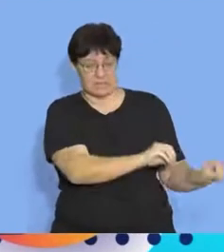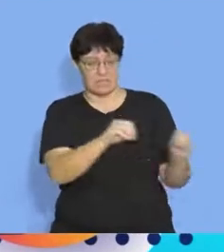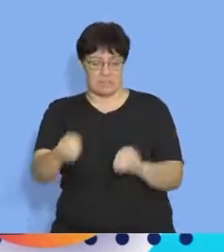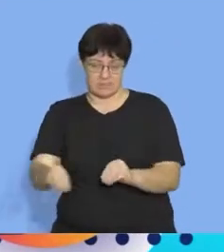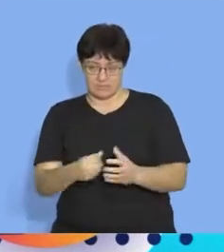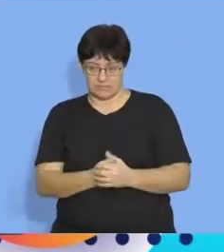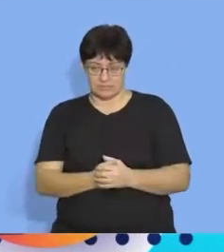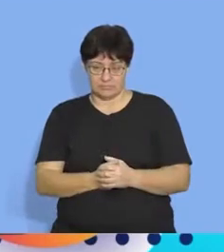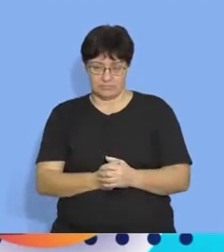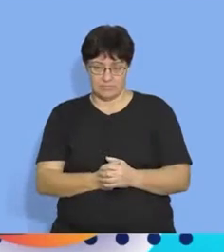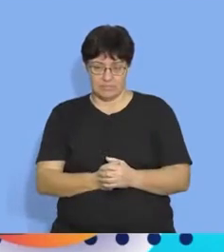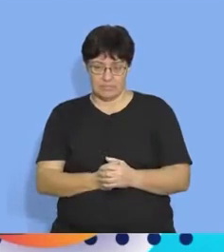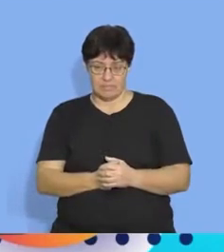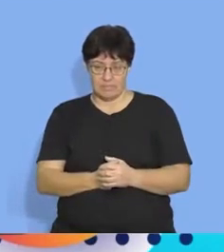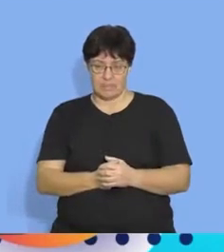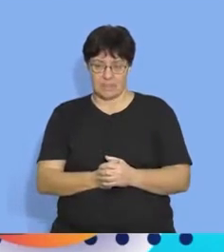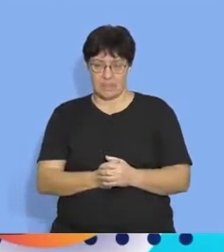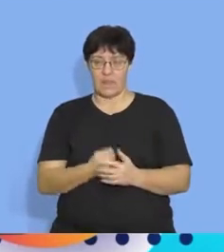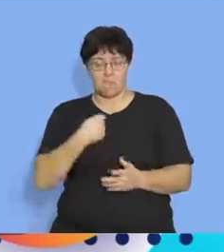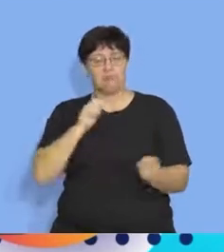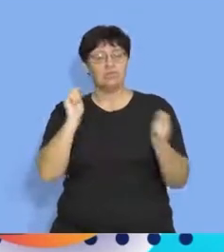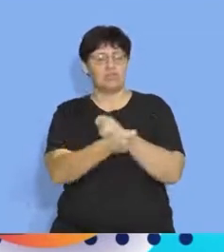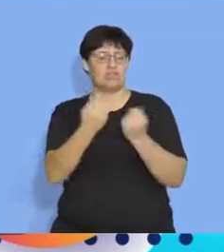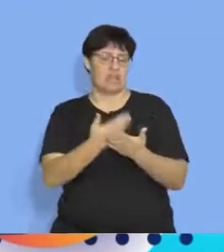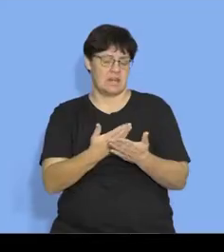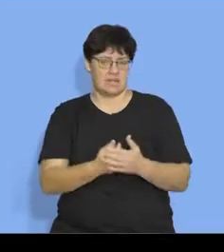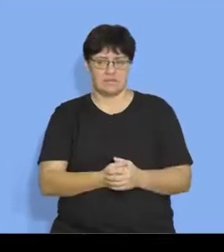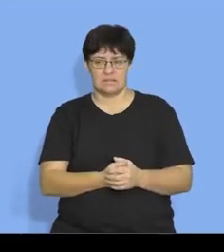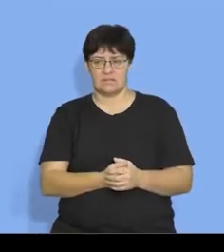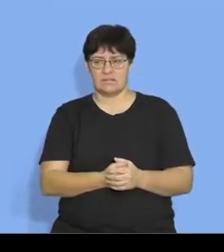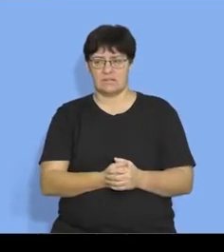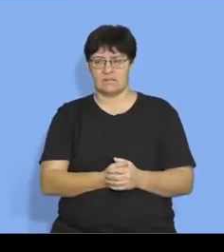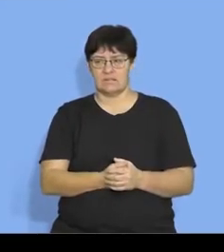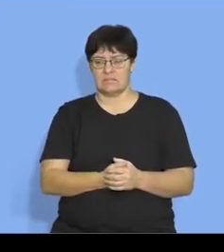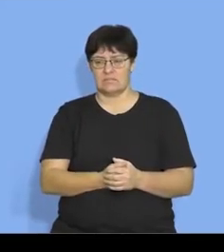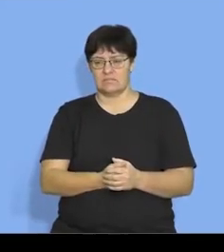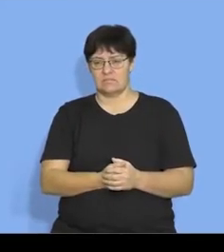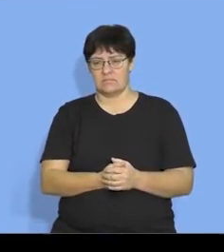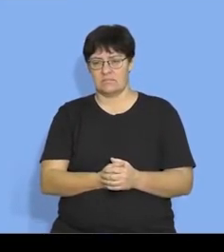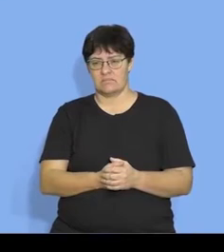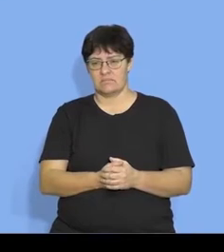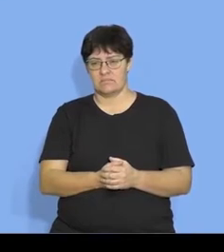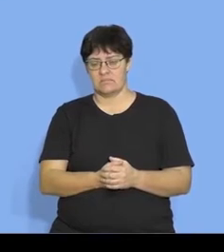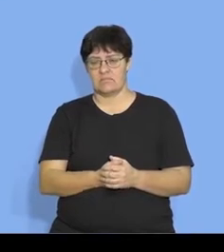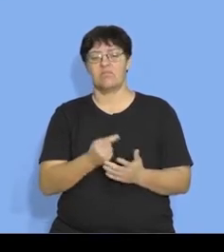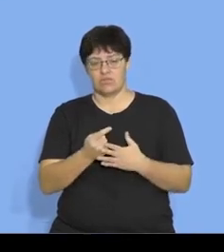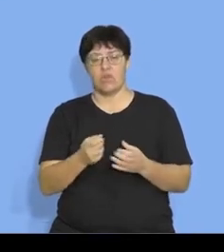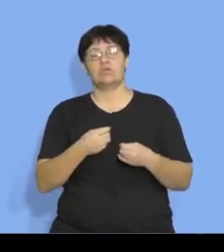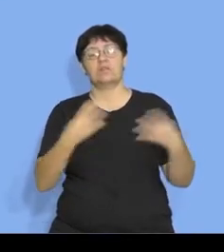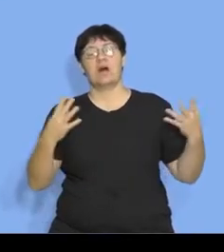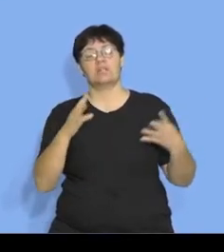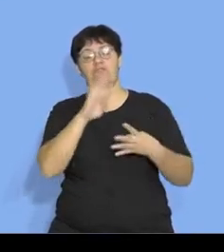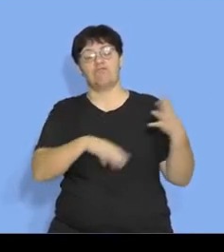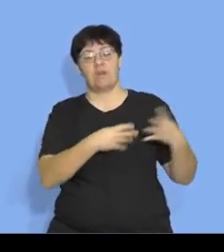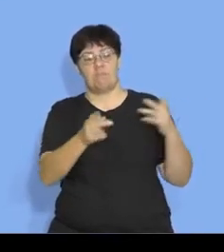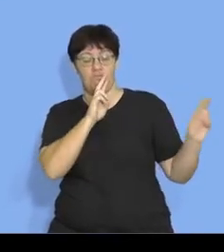i can change my frame of reference so if we now go let's make that one kilometer her frame of